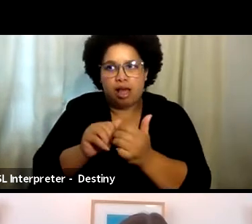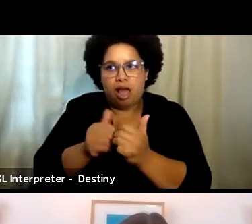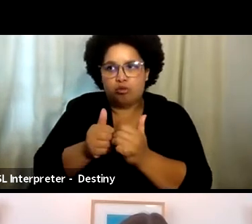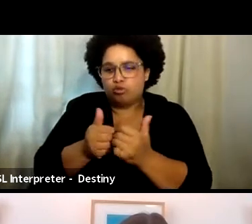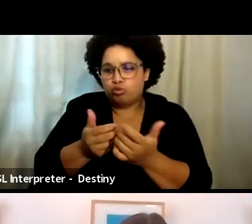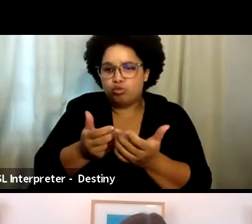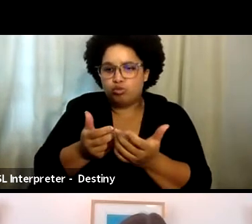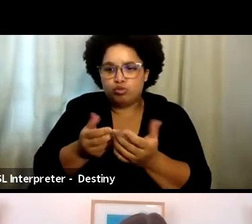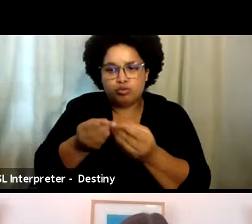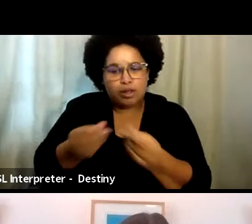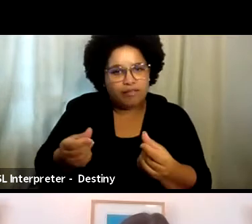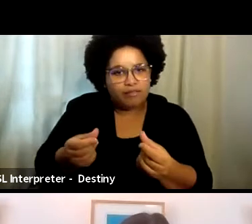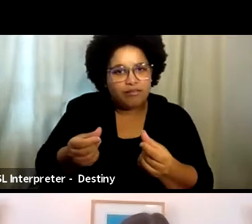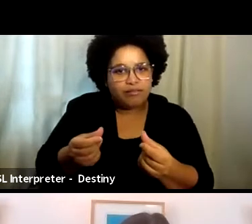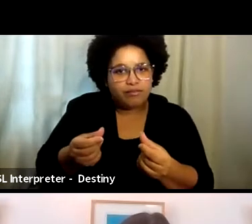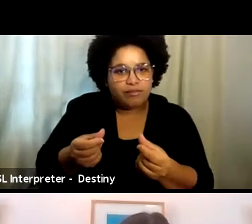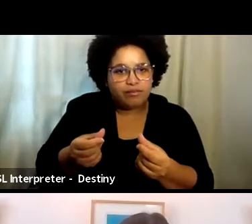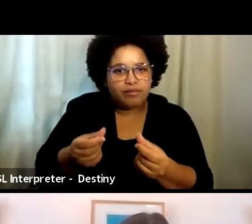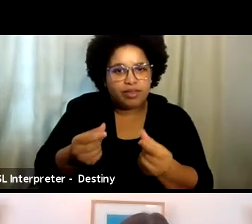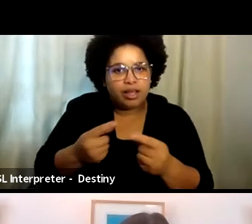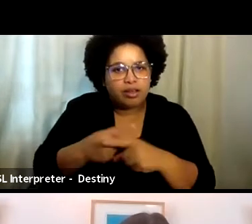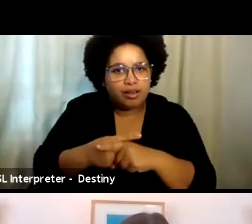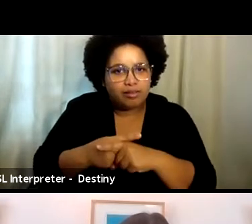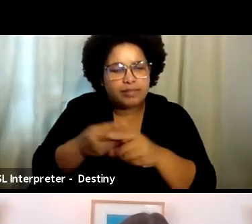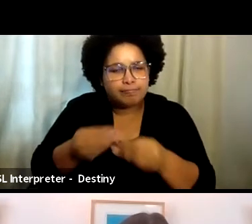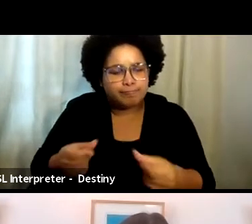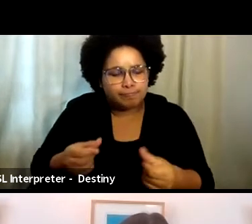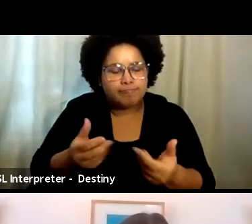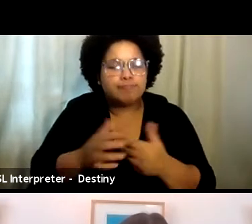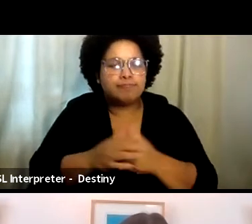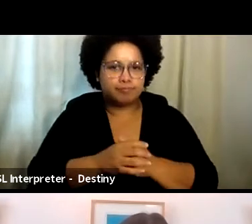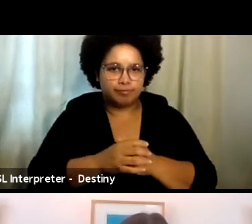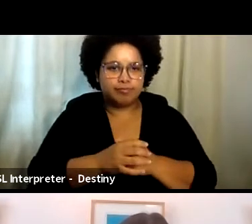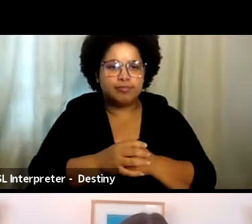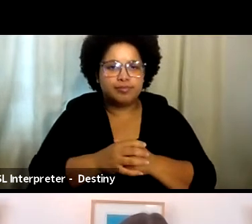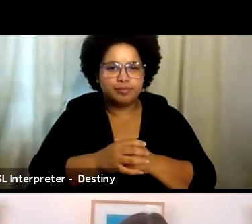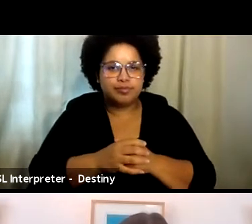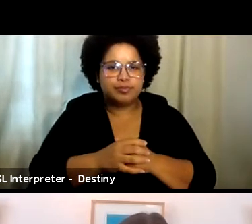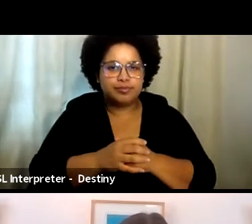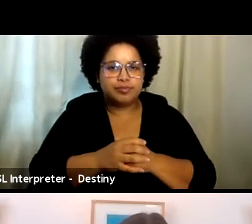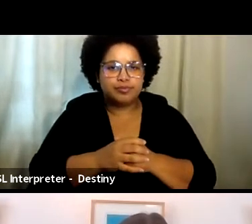resolve any sort of conflict that might be coming up between the different parties.